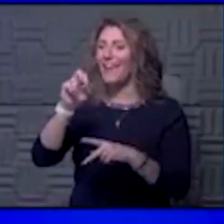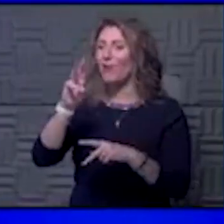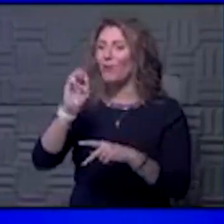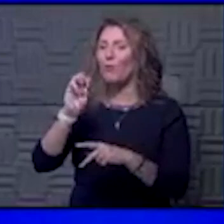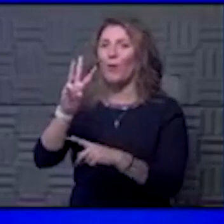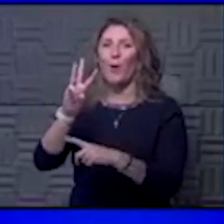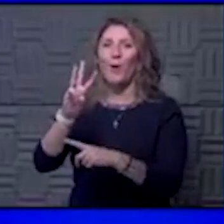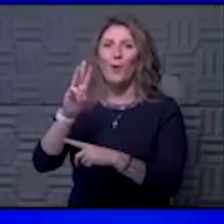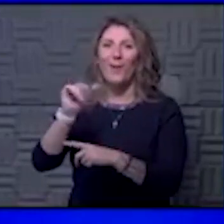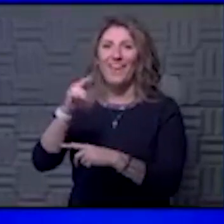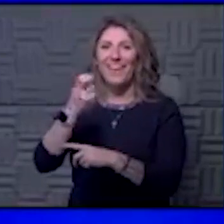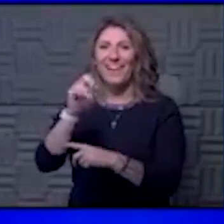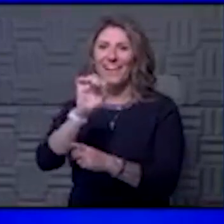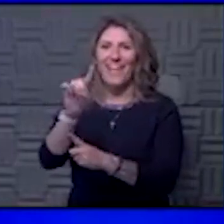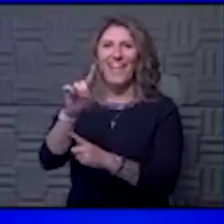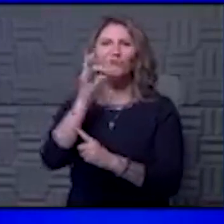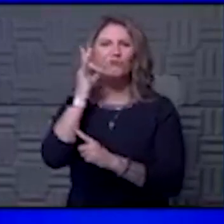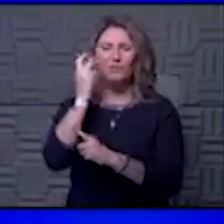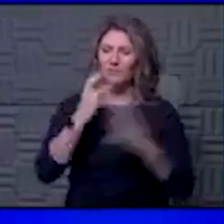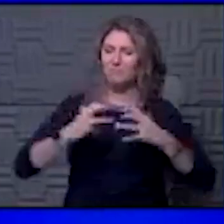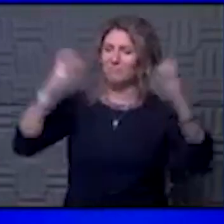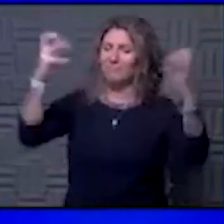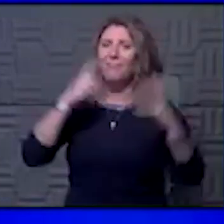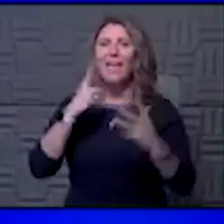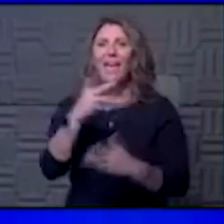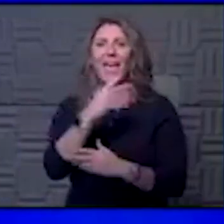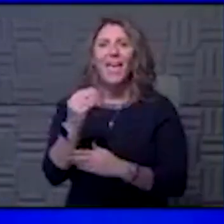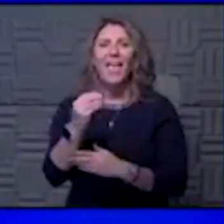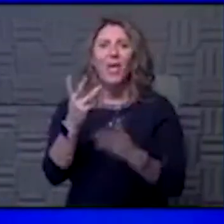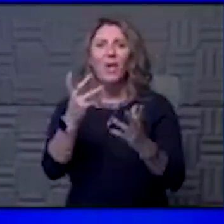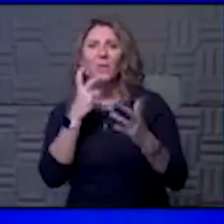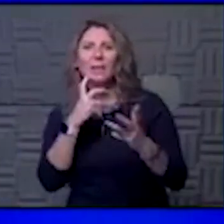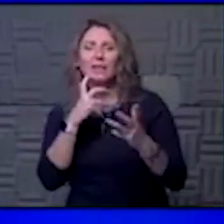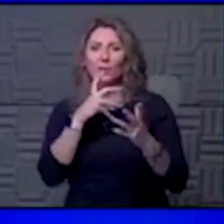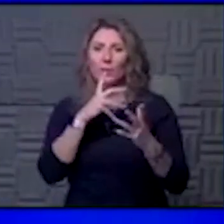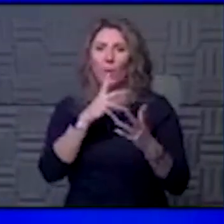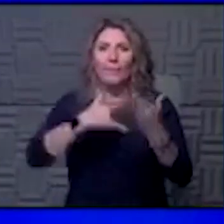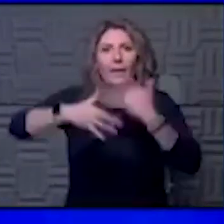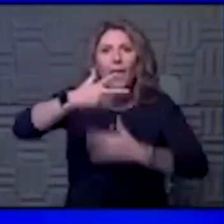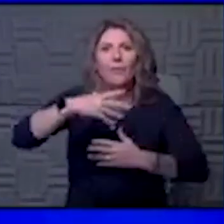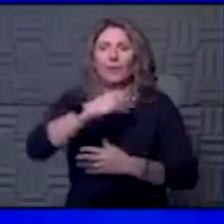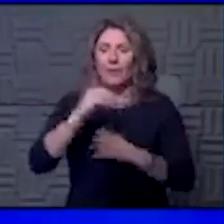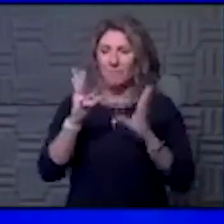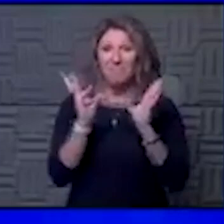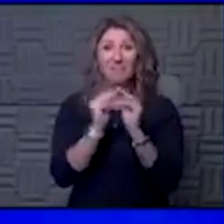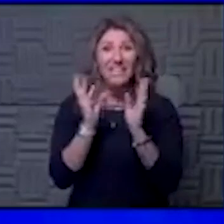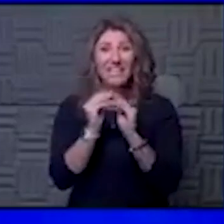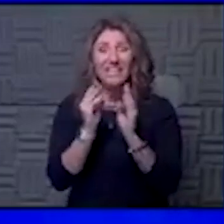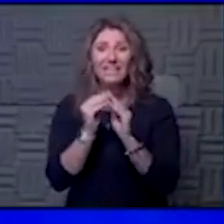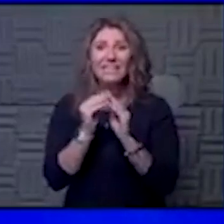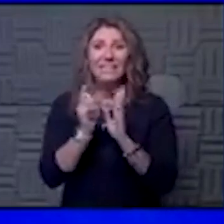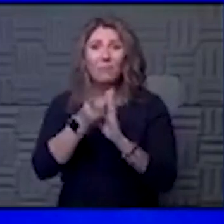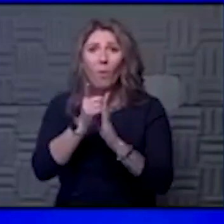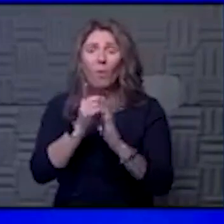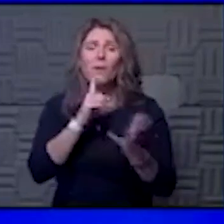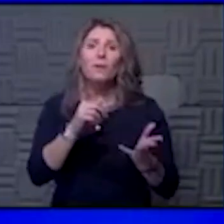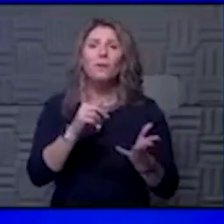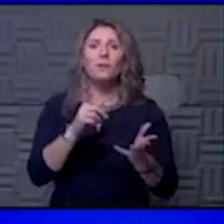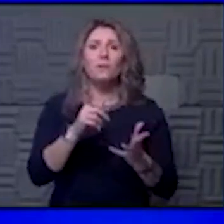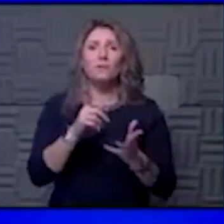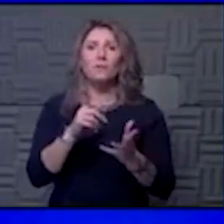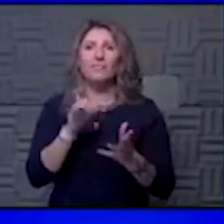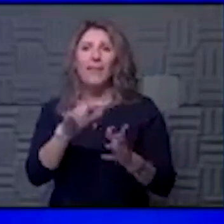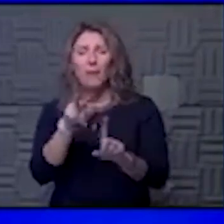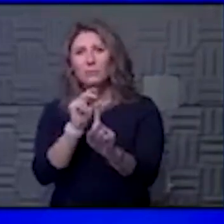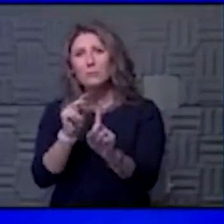Doing what we can from the gathering standpoint, the meeting standpoint. We will be doing what we can from a masking standpoint, but